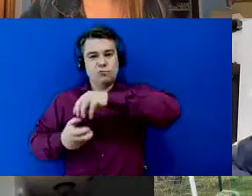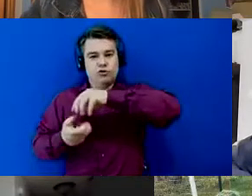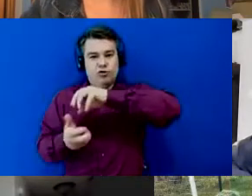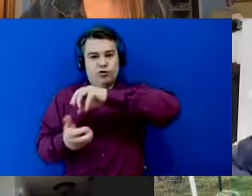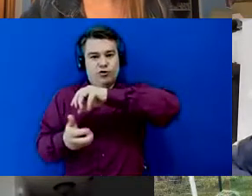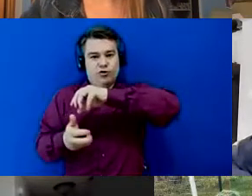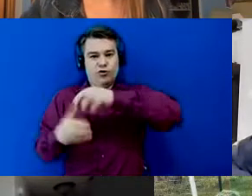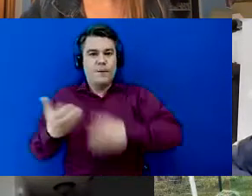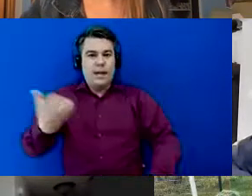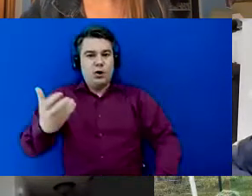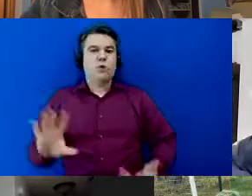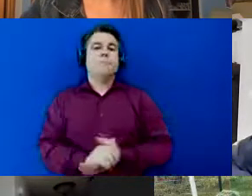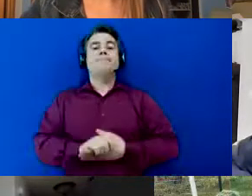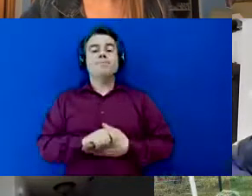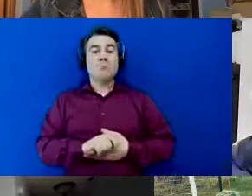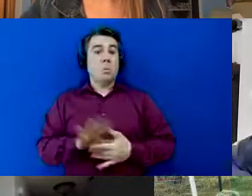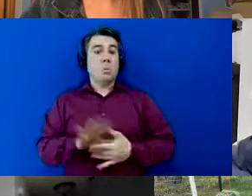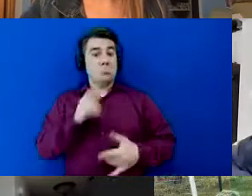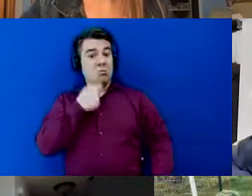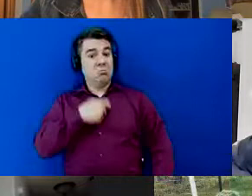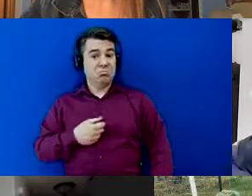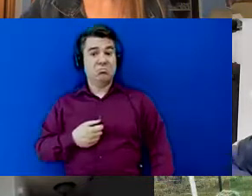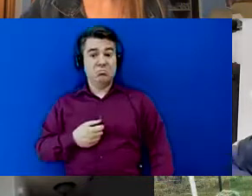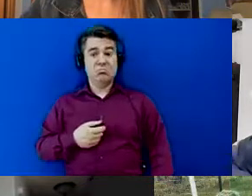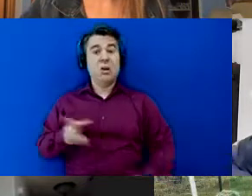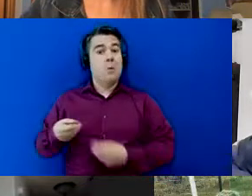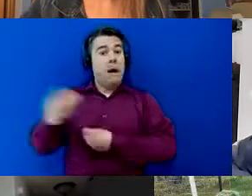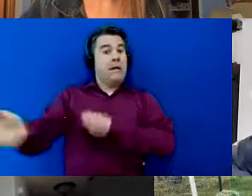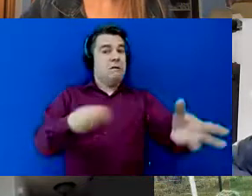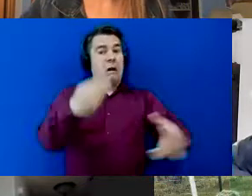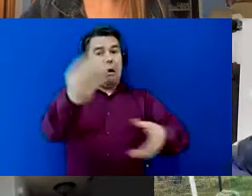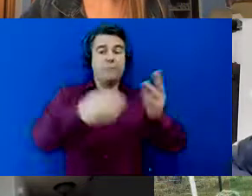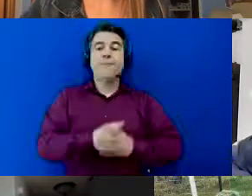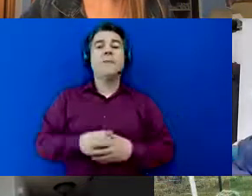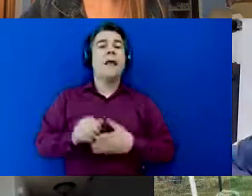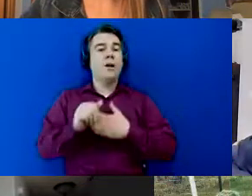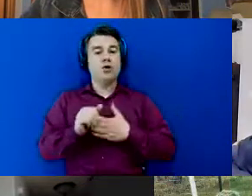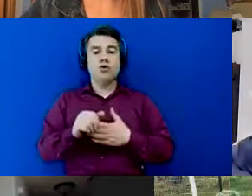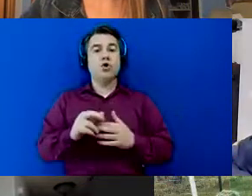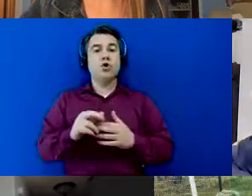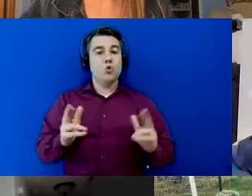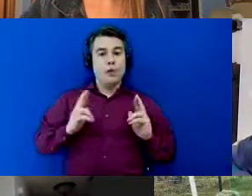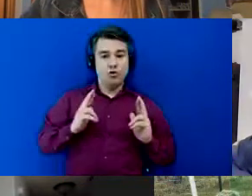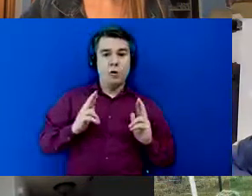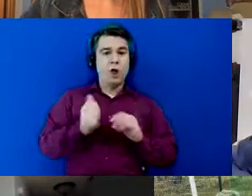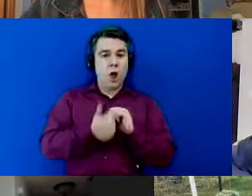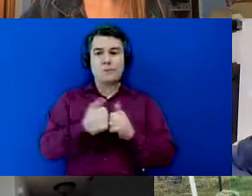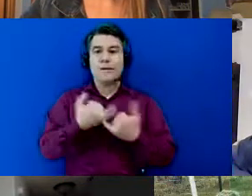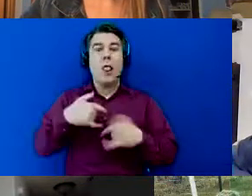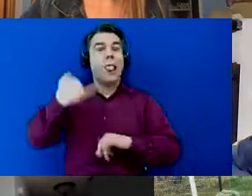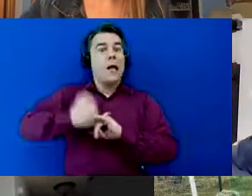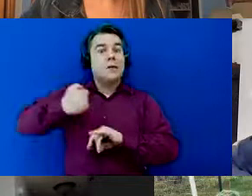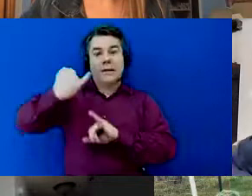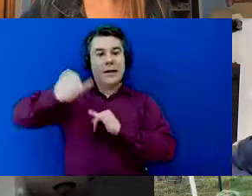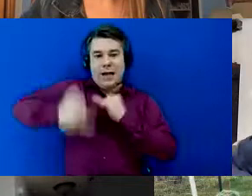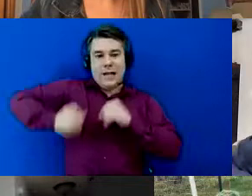all right so they are passing out some stuff leaders retreat contest guys this is the last month if you think